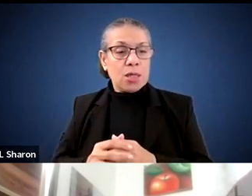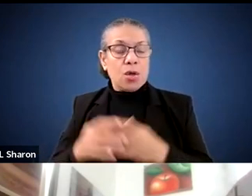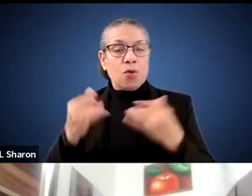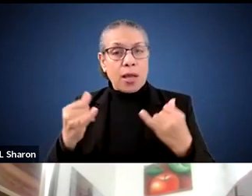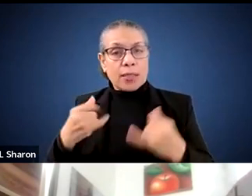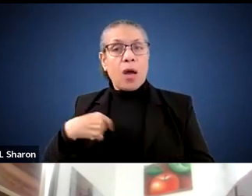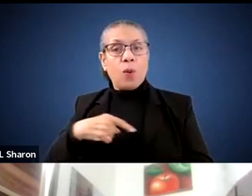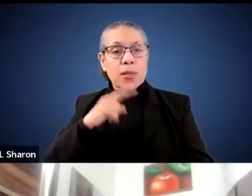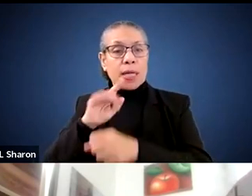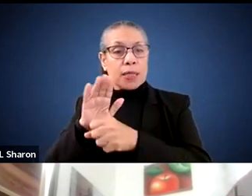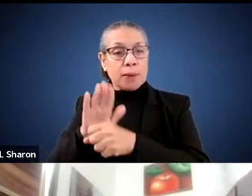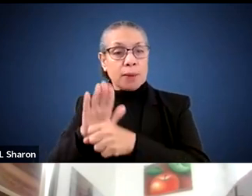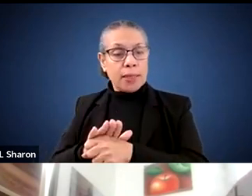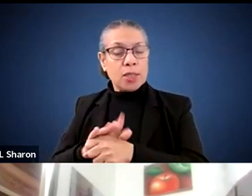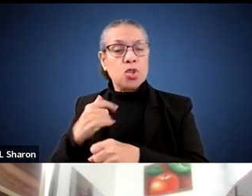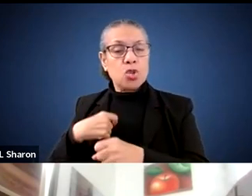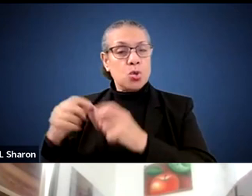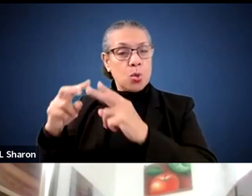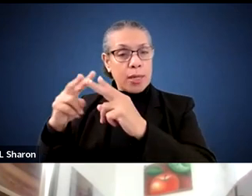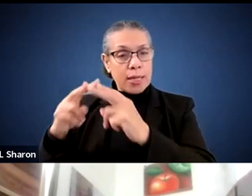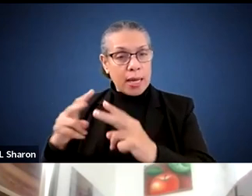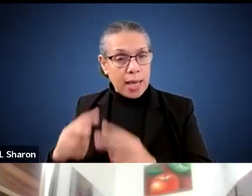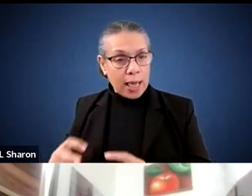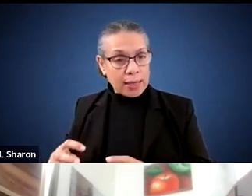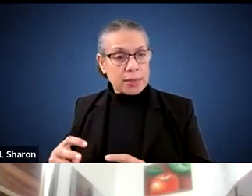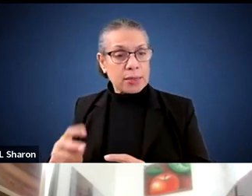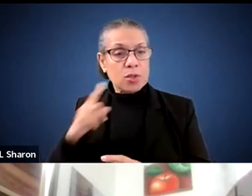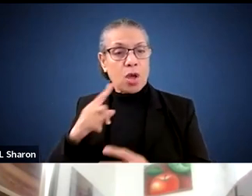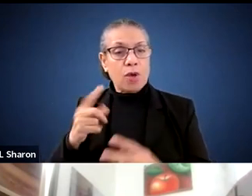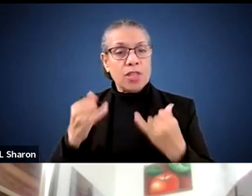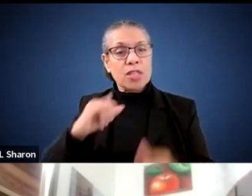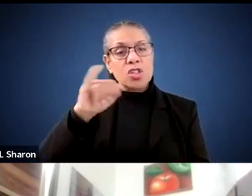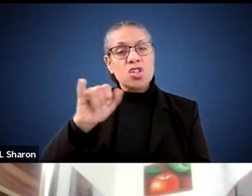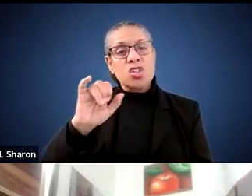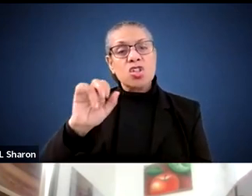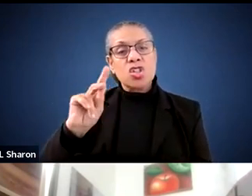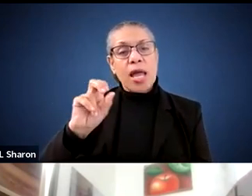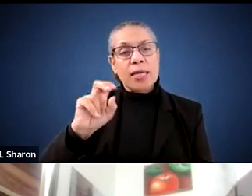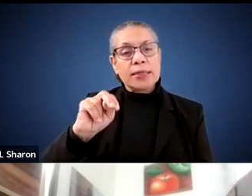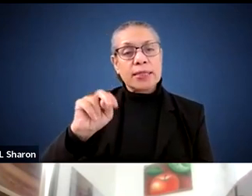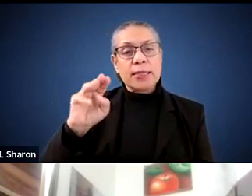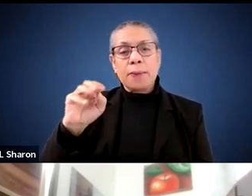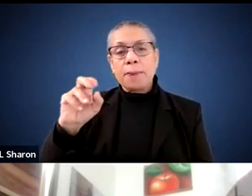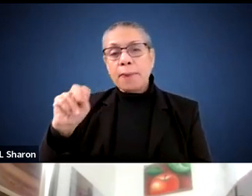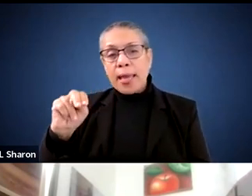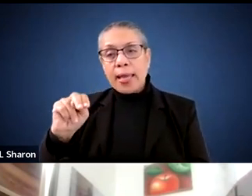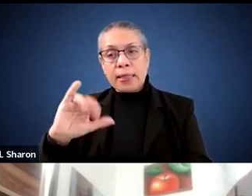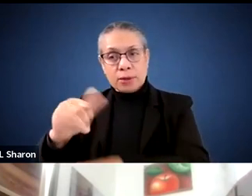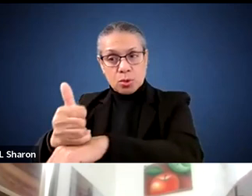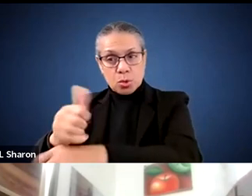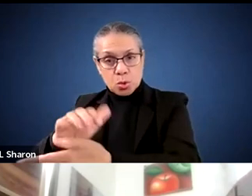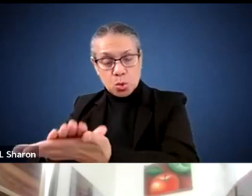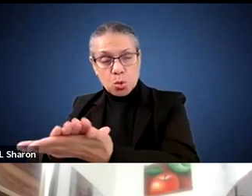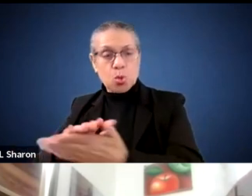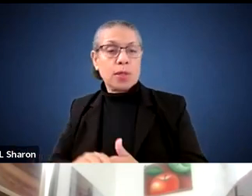committed to doing an analysis of the current Jackson Mann site, as well as other sites in the Austin,